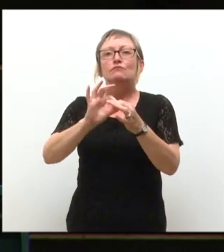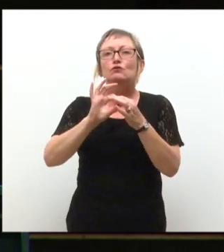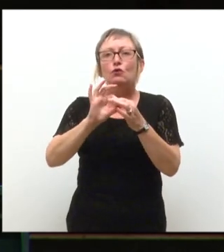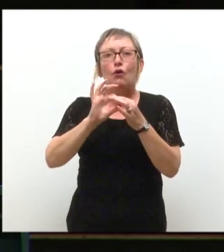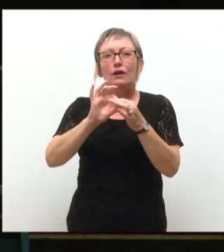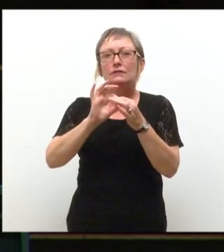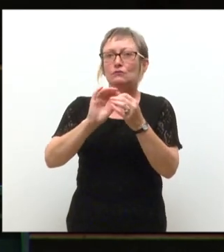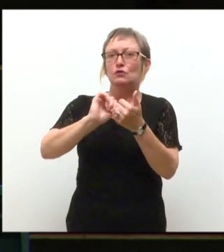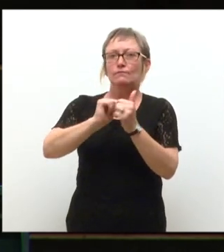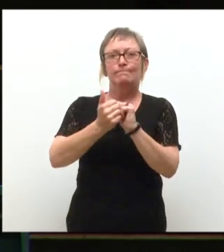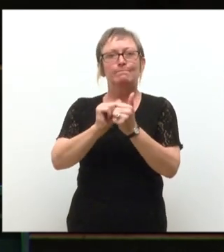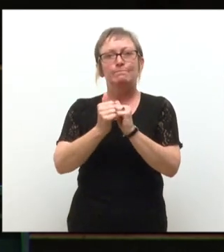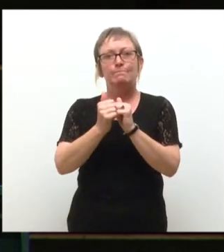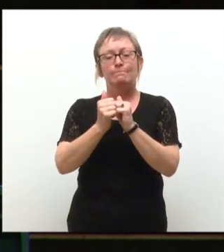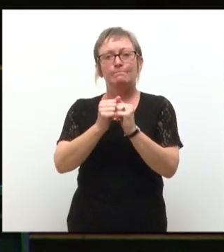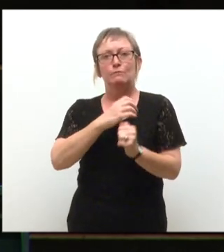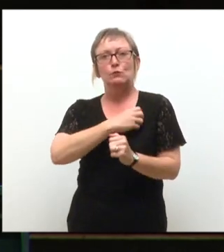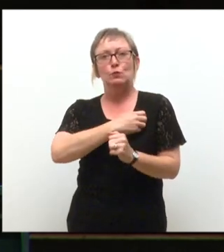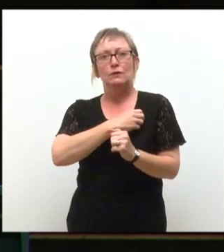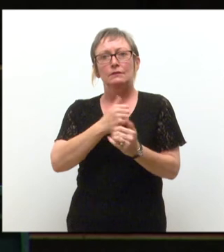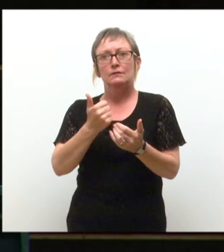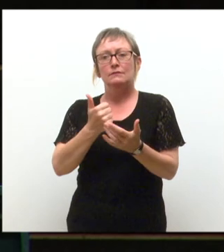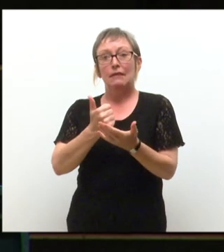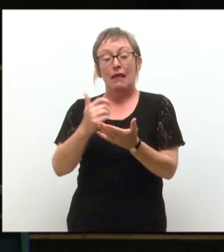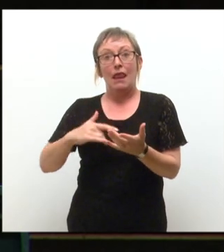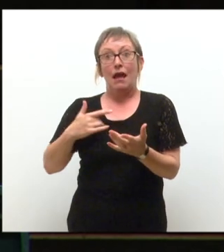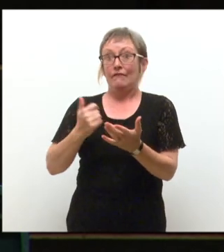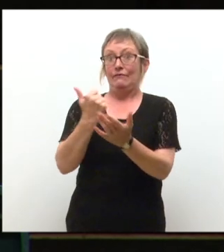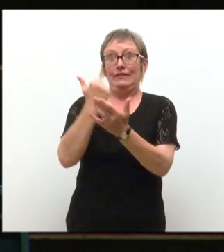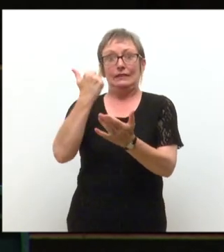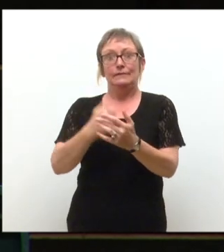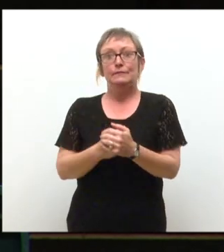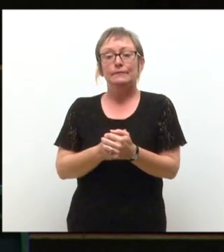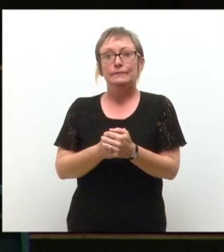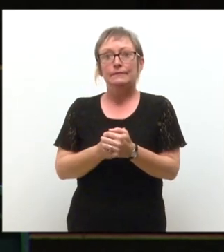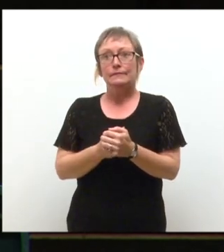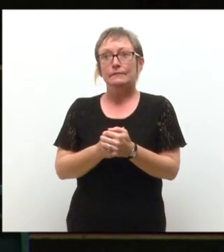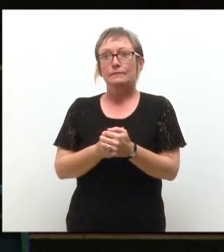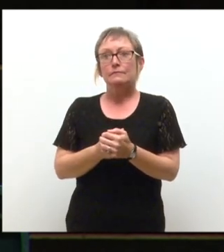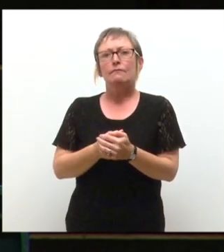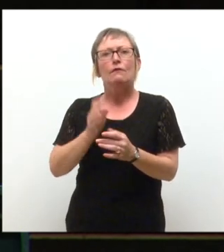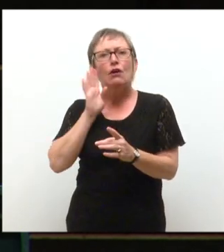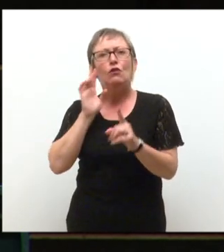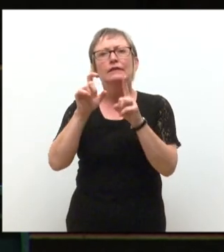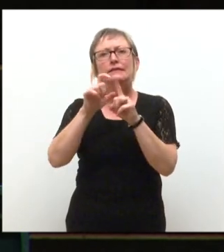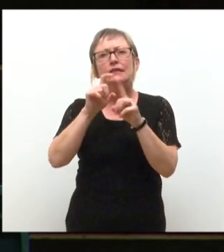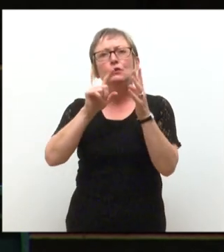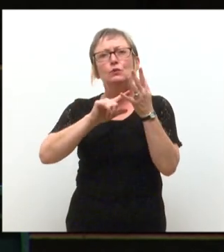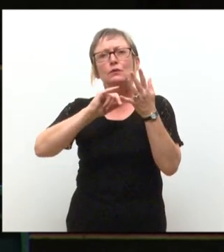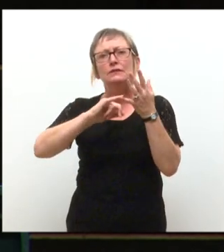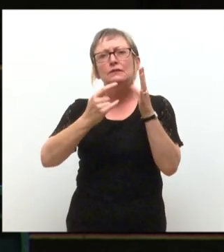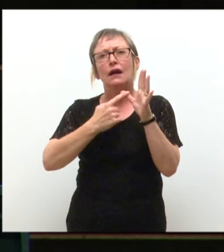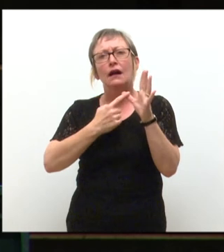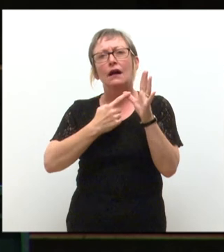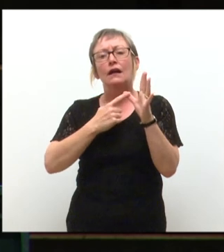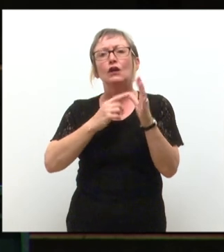the student life is one of a kind, as I said already. Most importantly, I'm sure you've all heard DUSA the Union. Maybe the Syphist